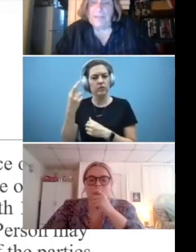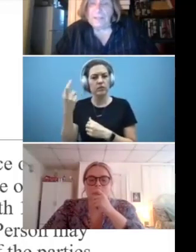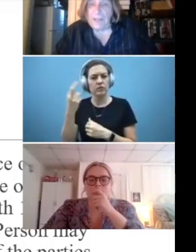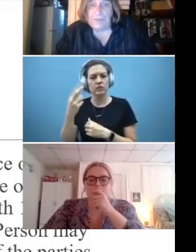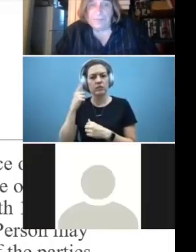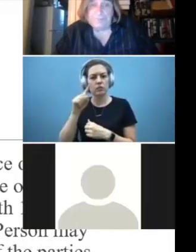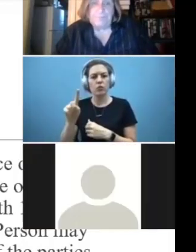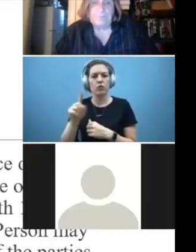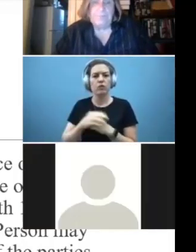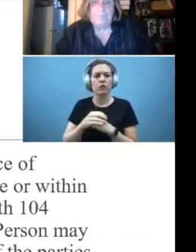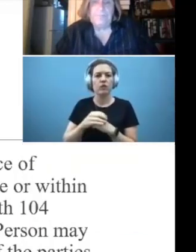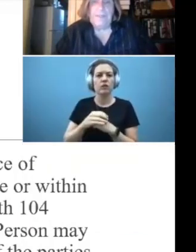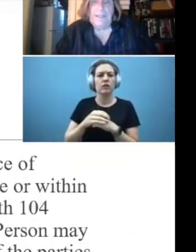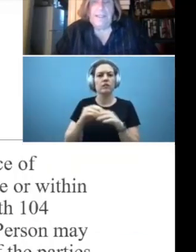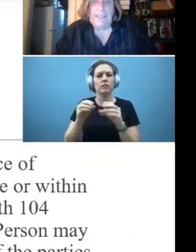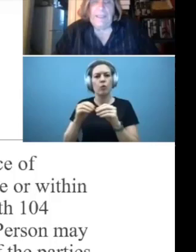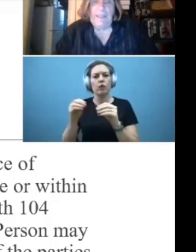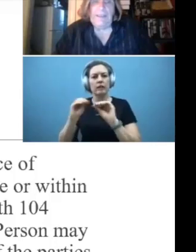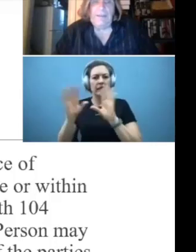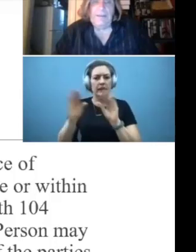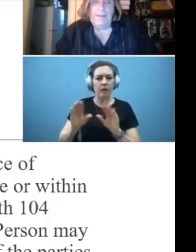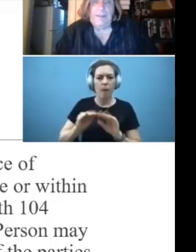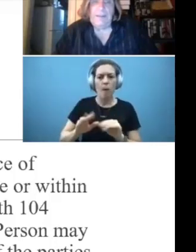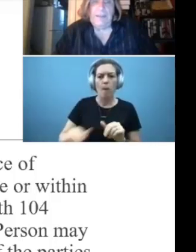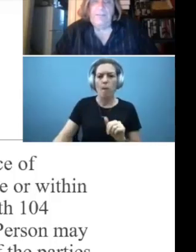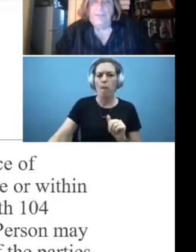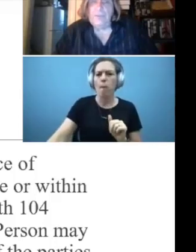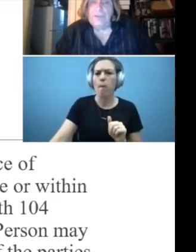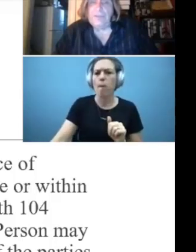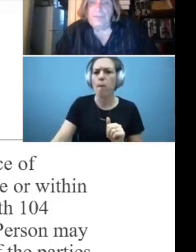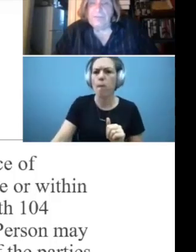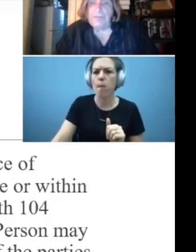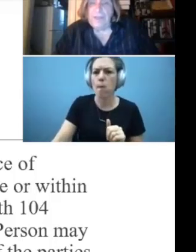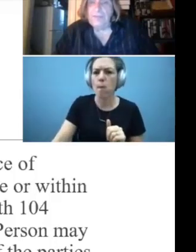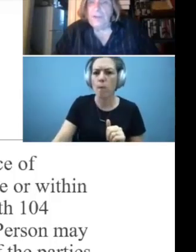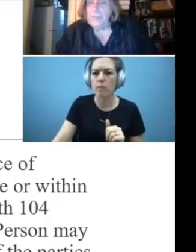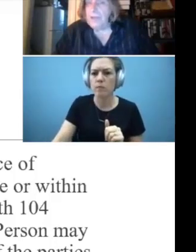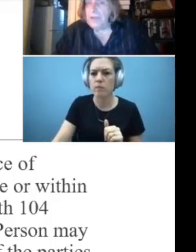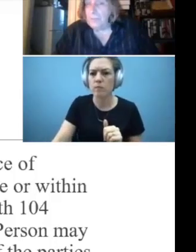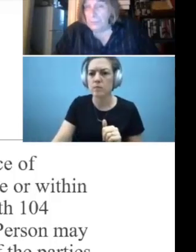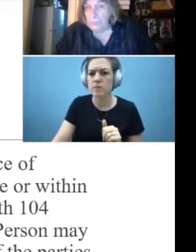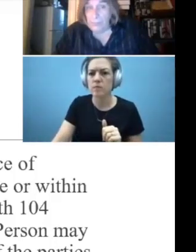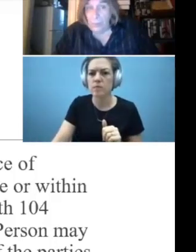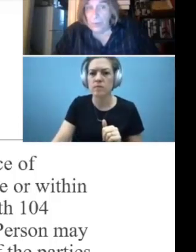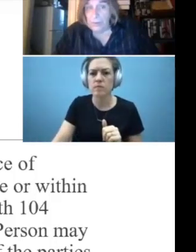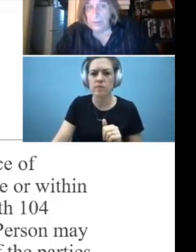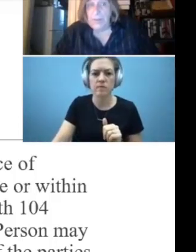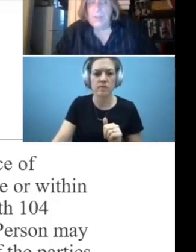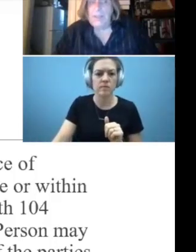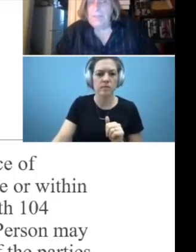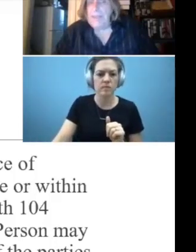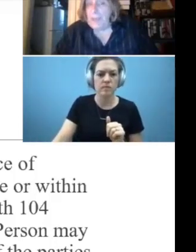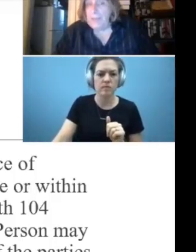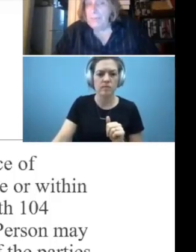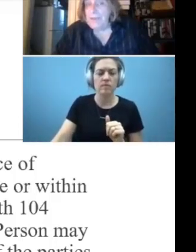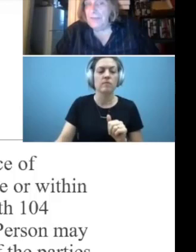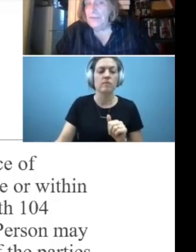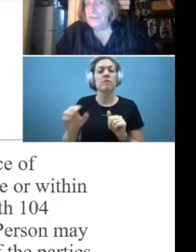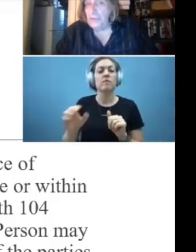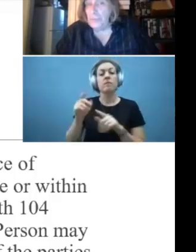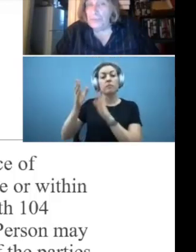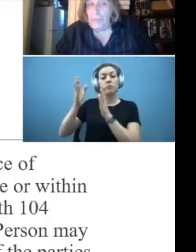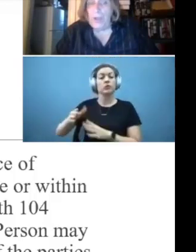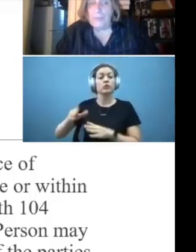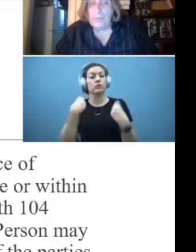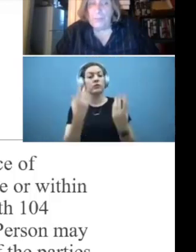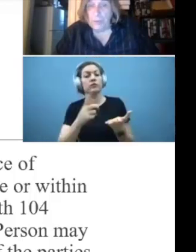to be uncovered. And the individual who does the fact-finding shall provide a written report and make recommendations